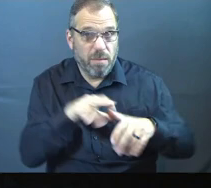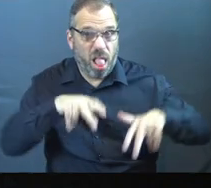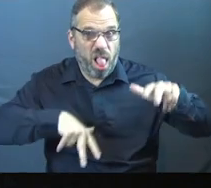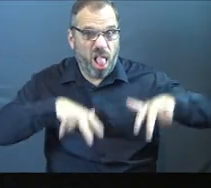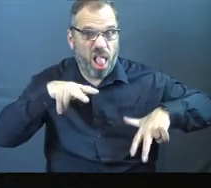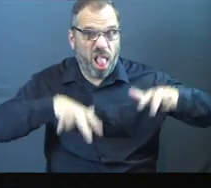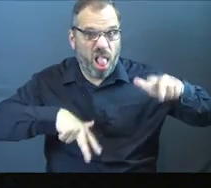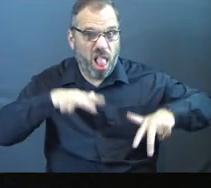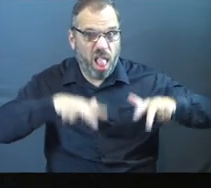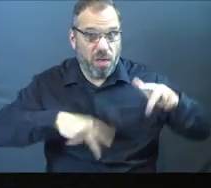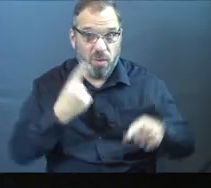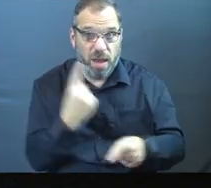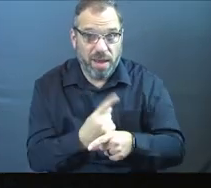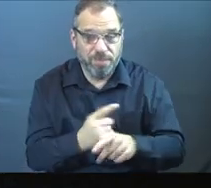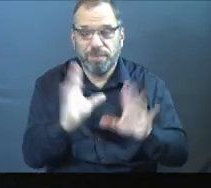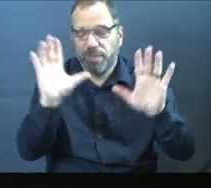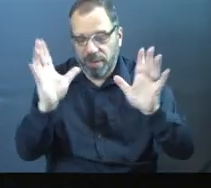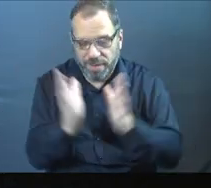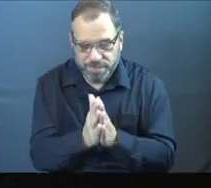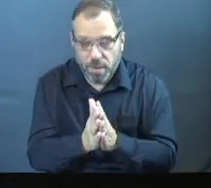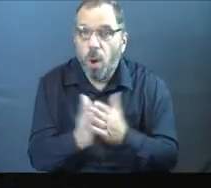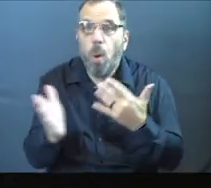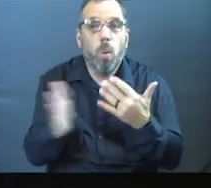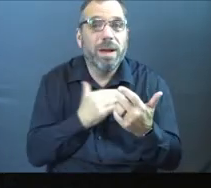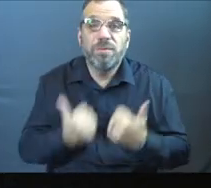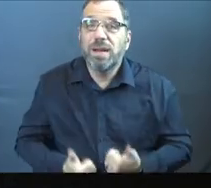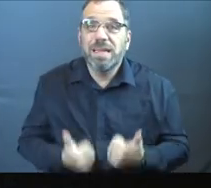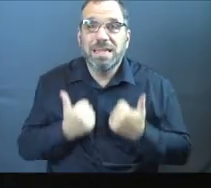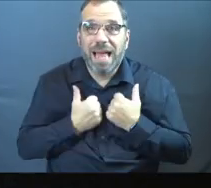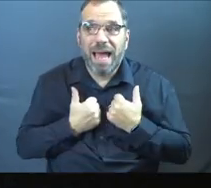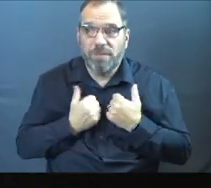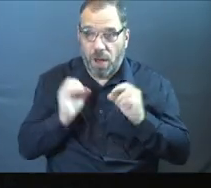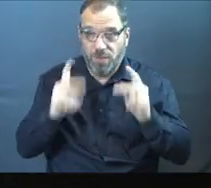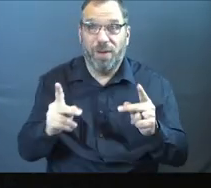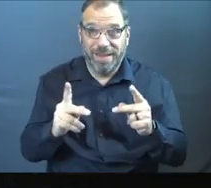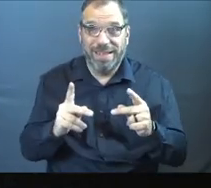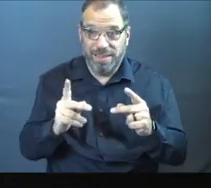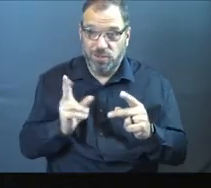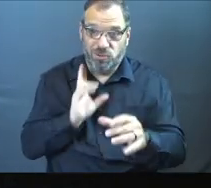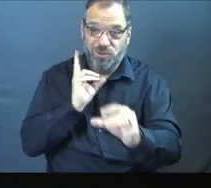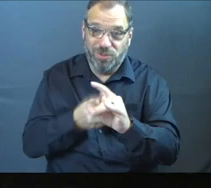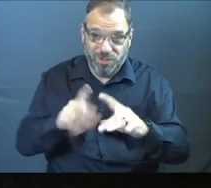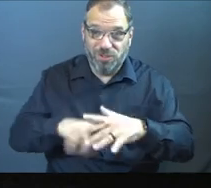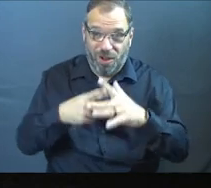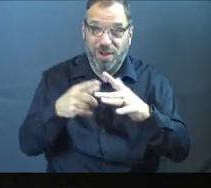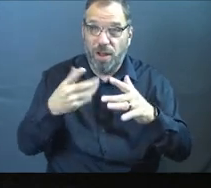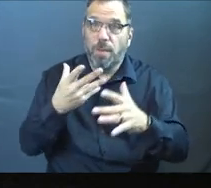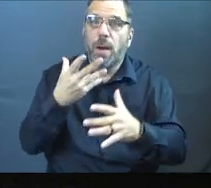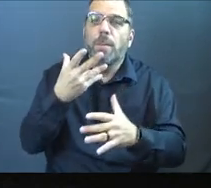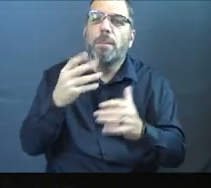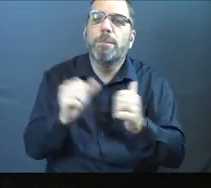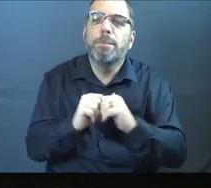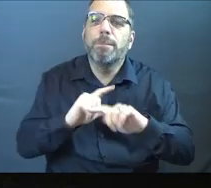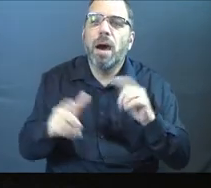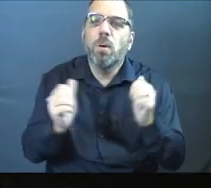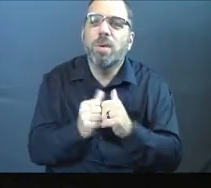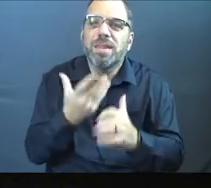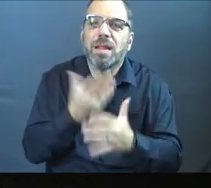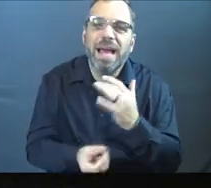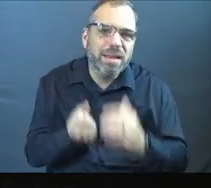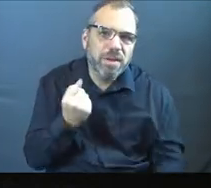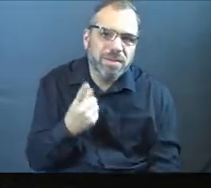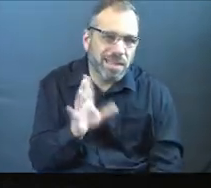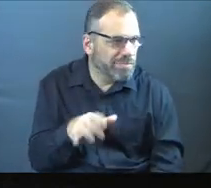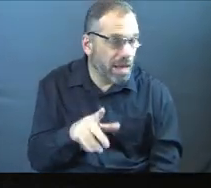Amen? Just about any area of life has these opportunities for us to jump in with a lack of understanding. And